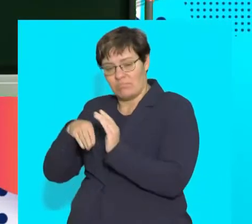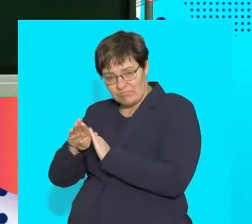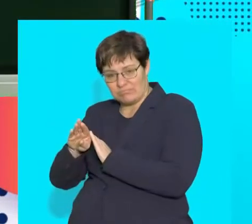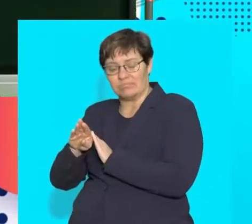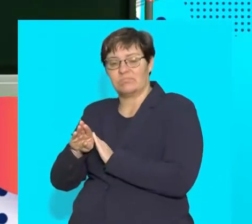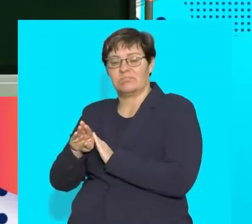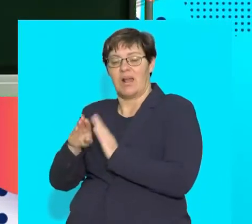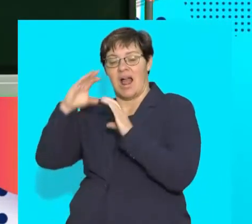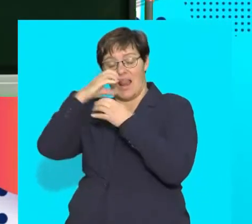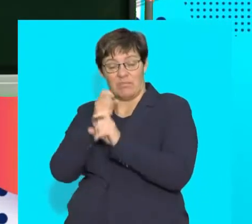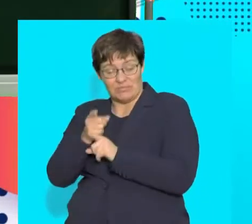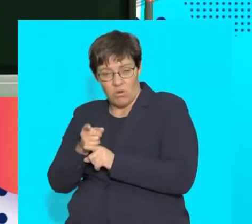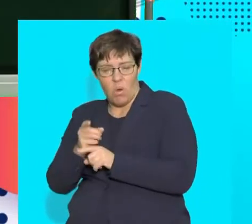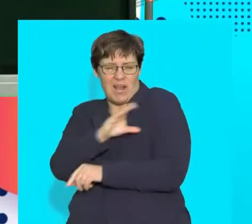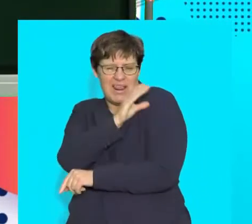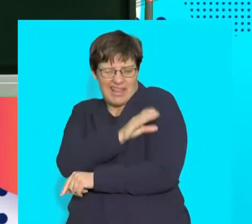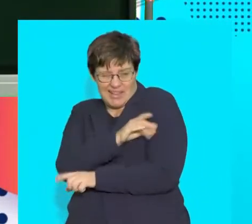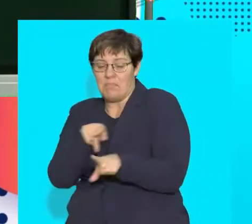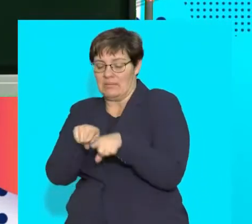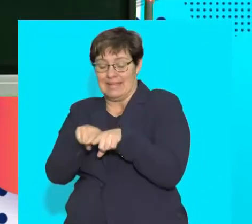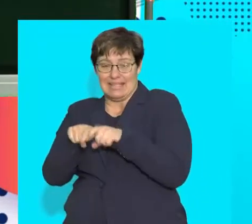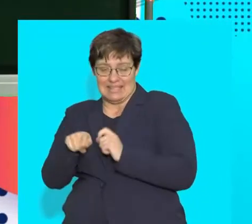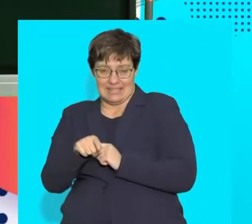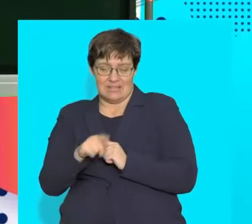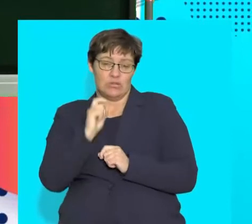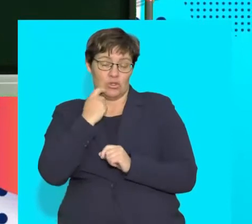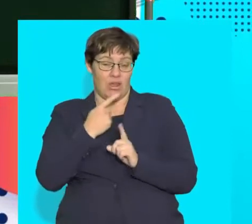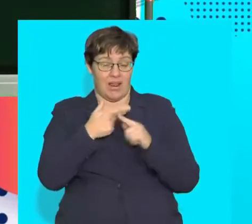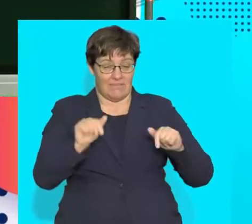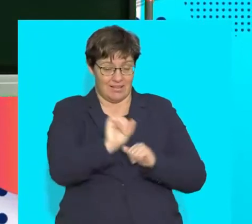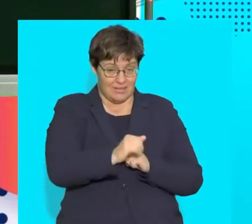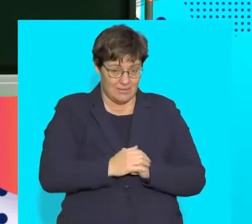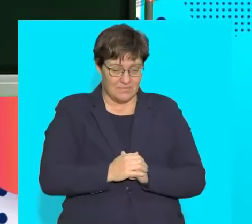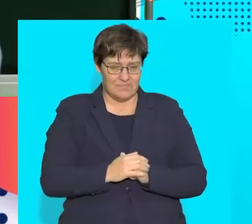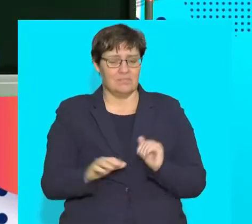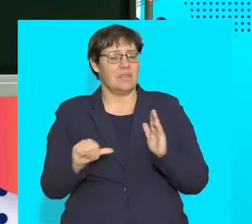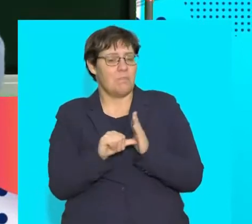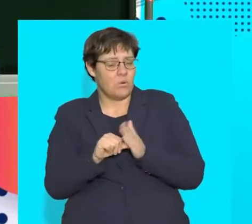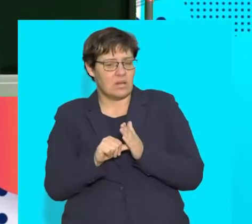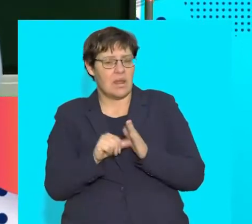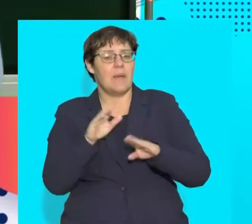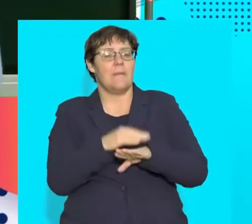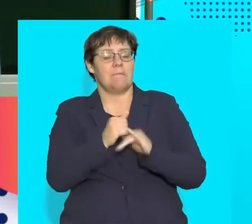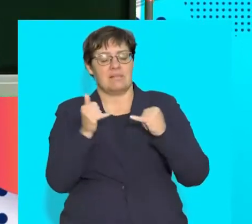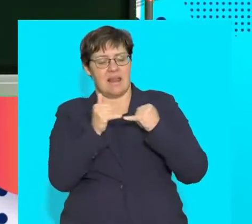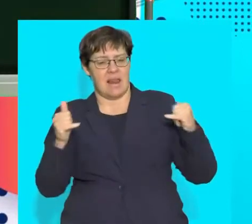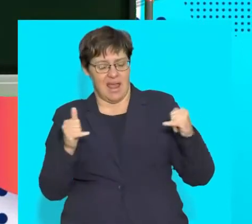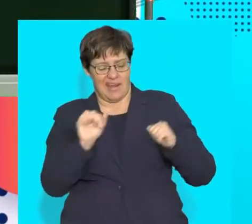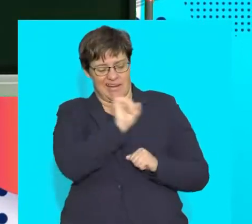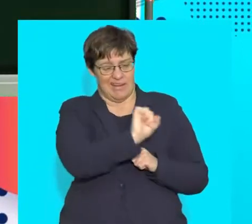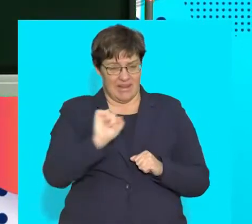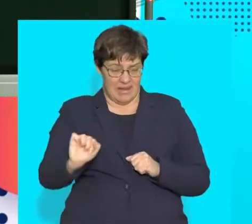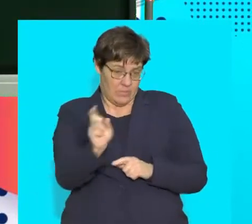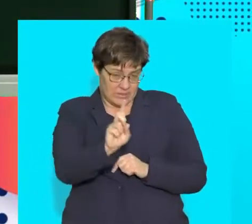that would have tested their blood glucose level. And that's essentially important to be able to establish what the baseline glucose level